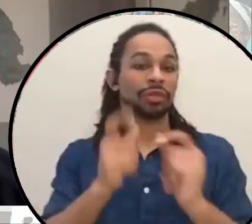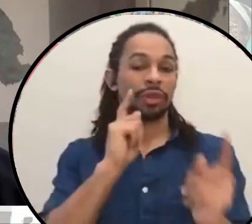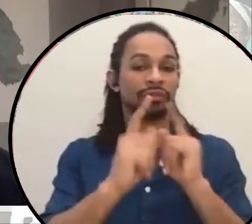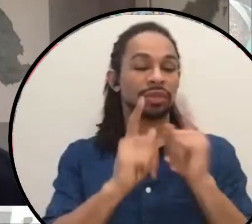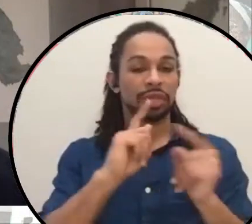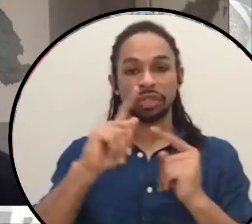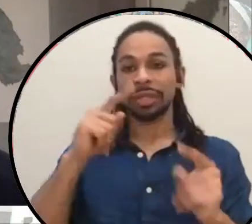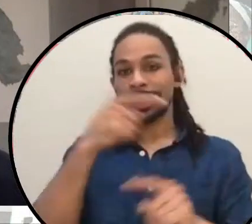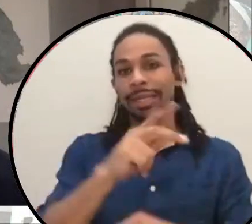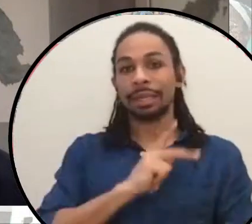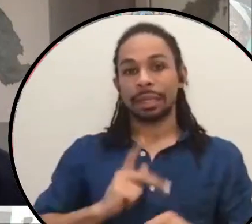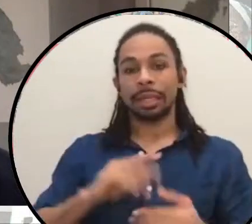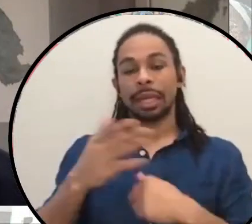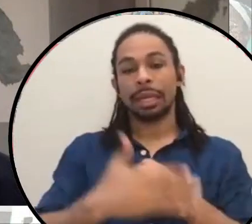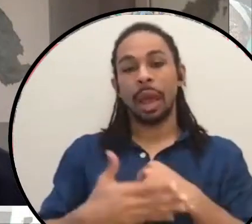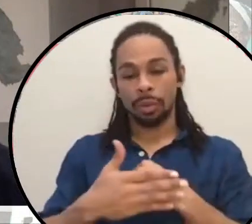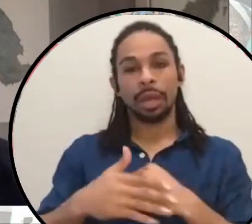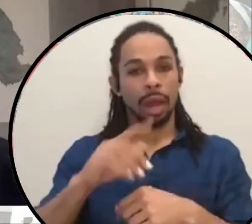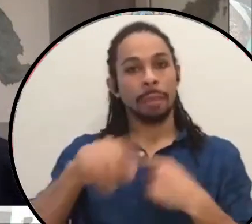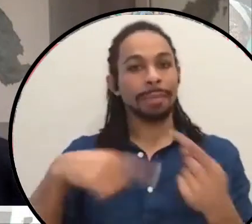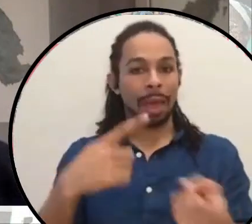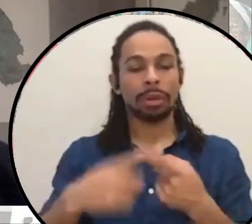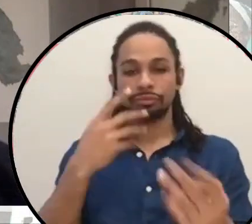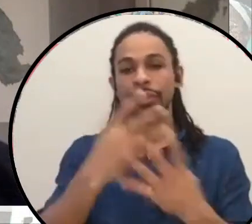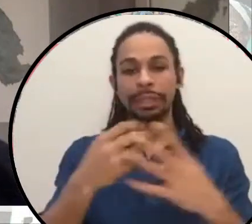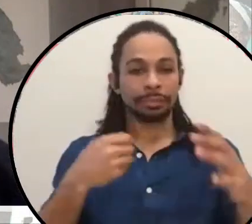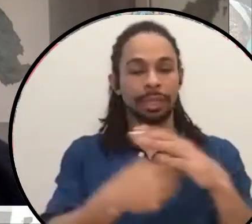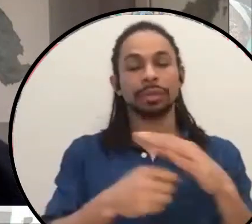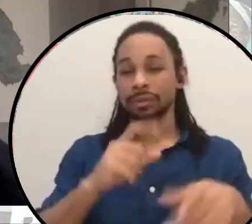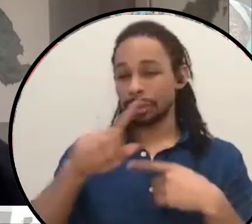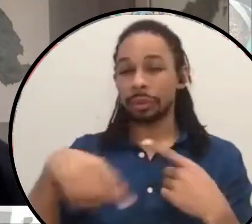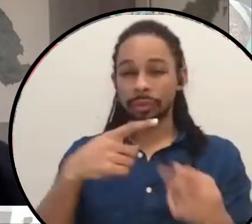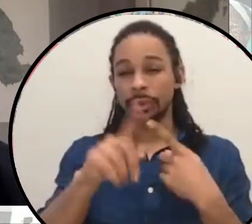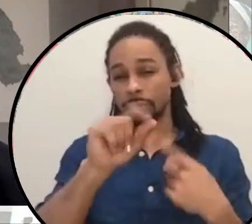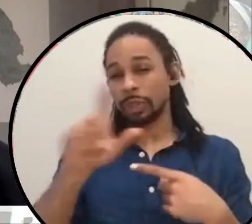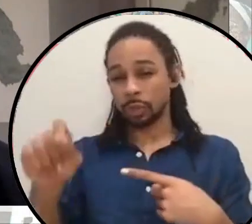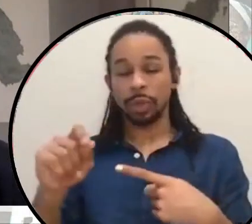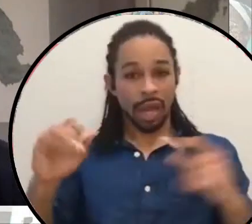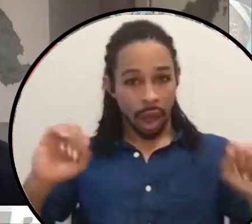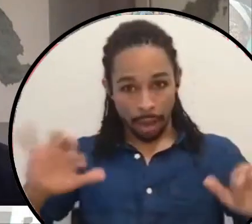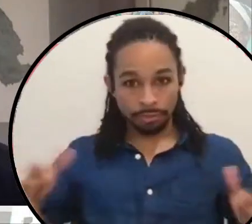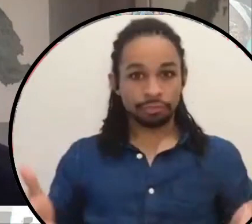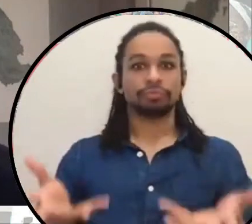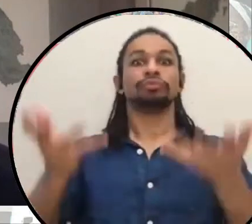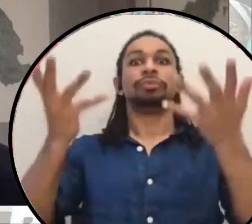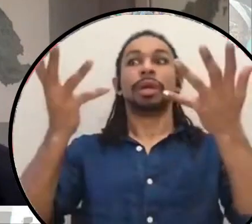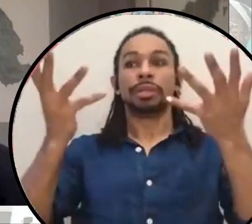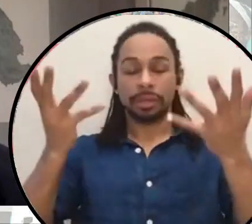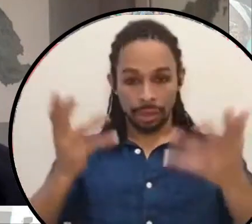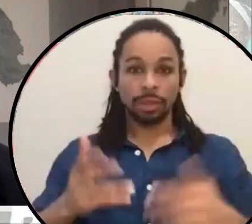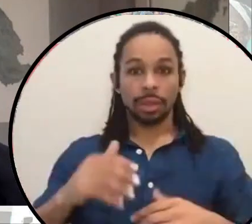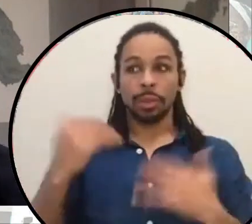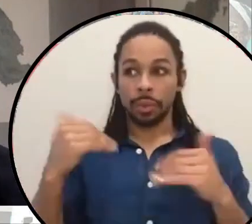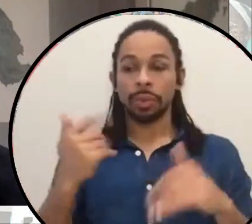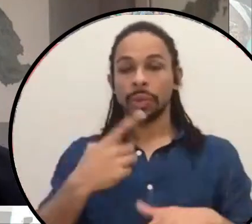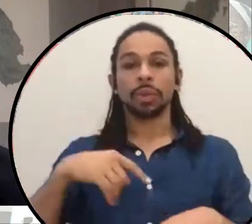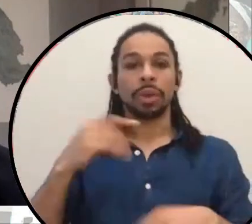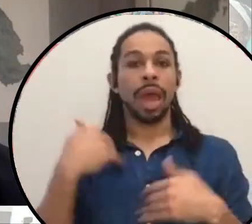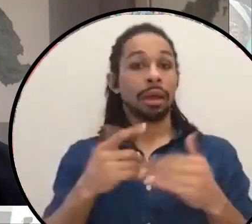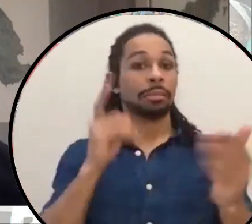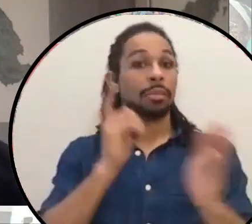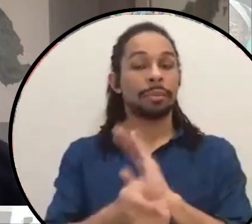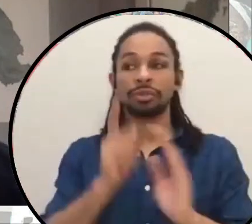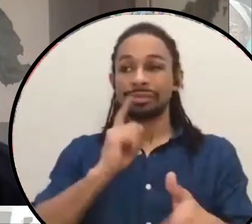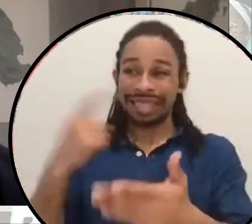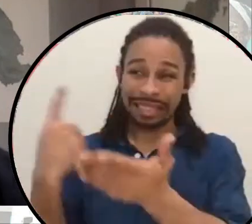so that when 2020 erupted in these uprisings, um, there was a real opening for talking about closing that